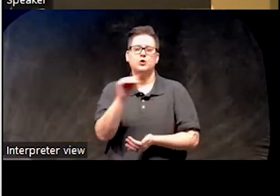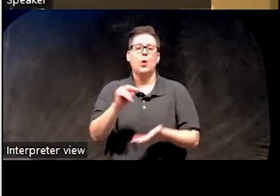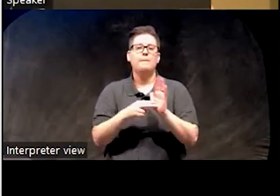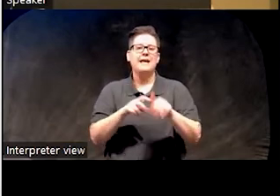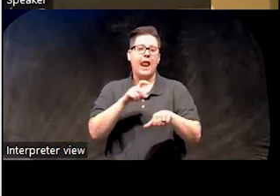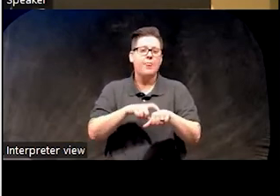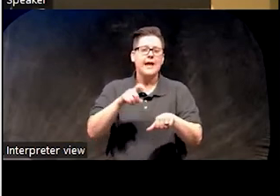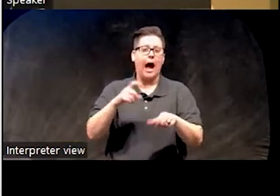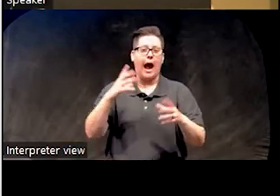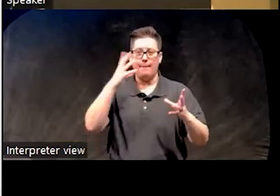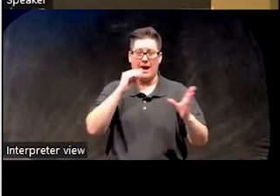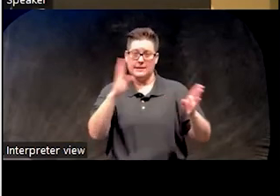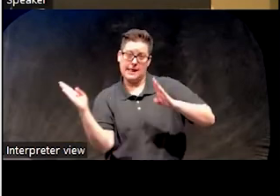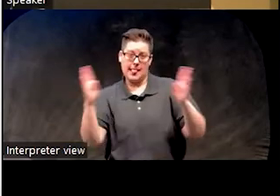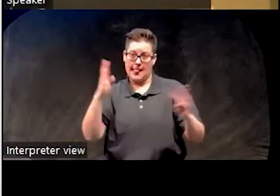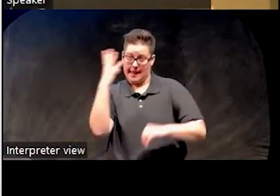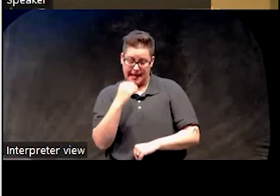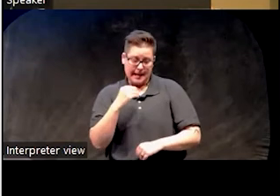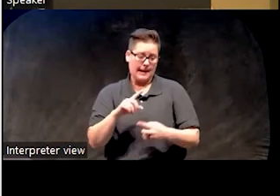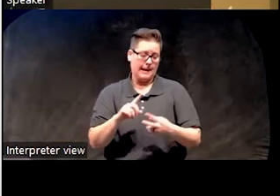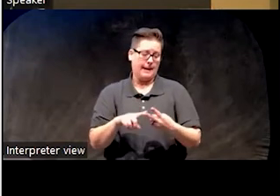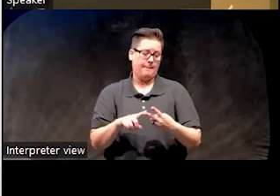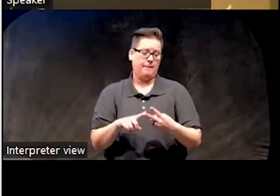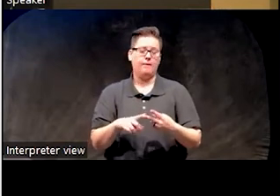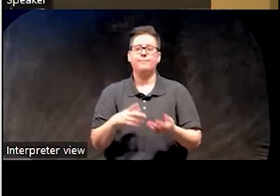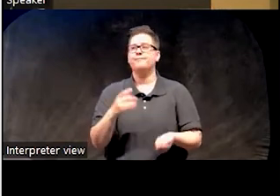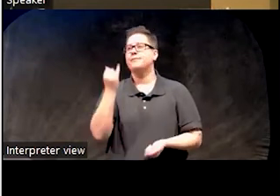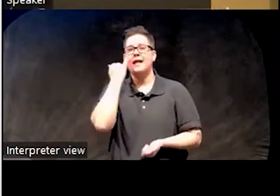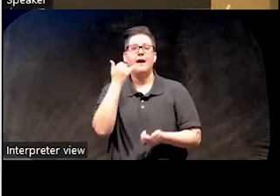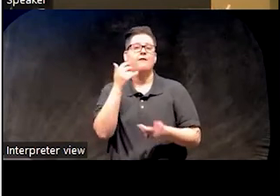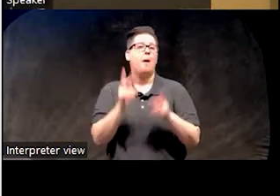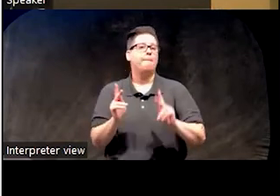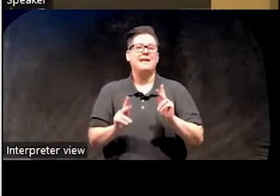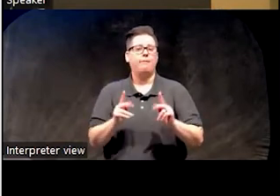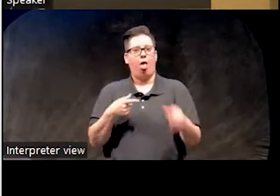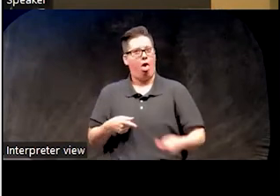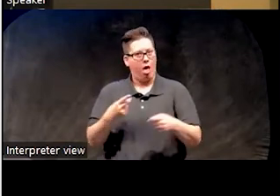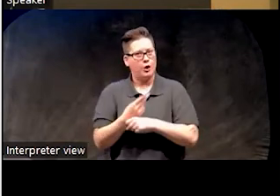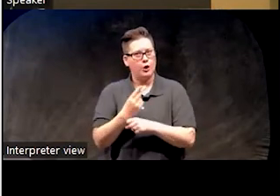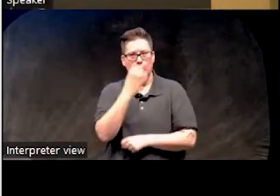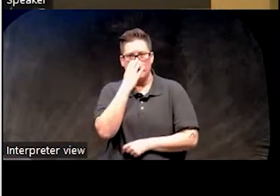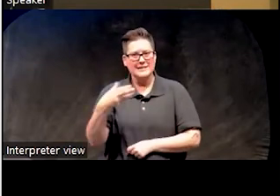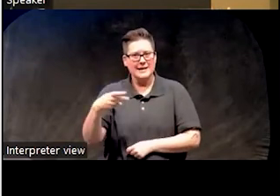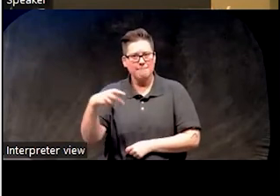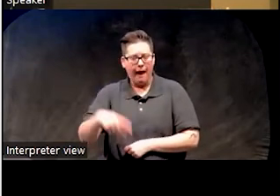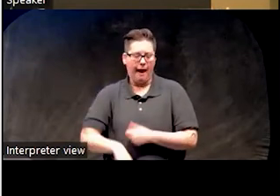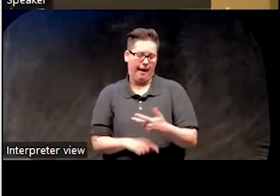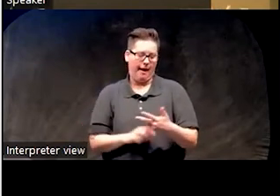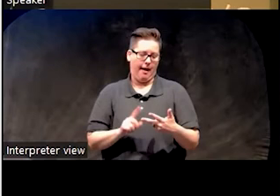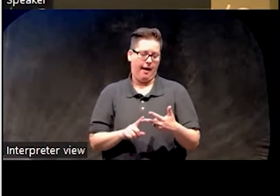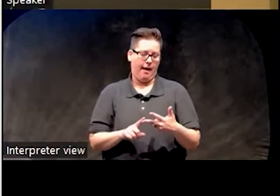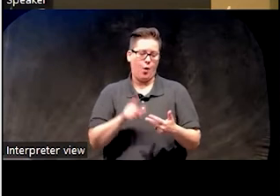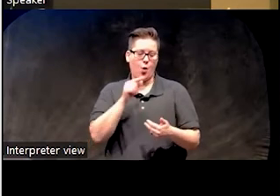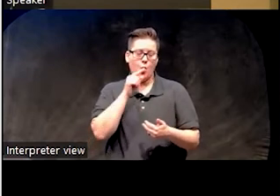challenges, um, people who have trouble using CPAPs, um, and even people who have